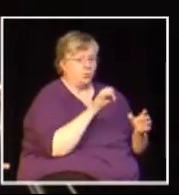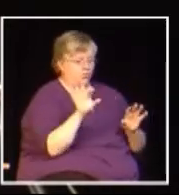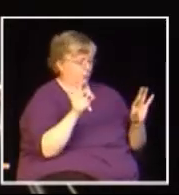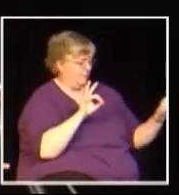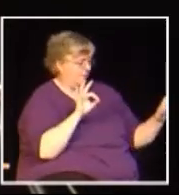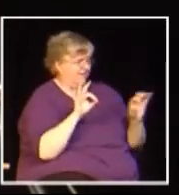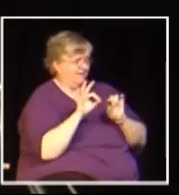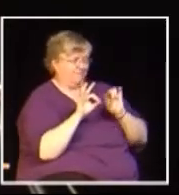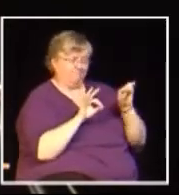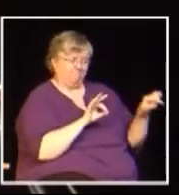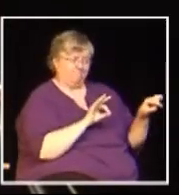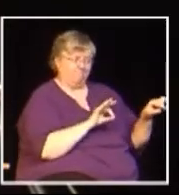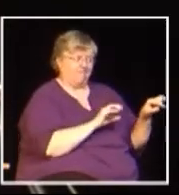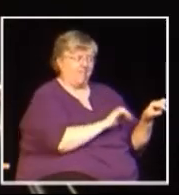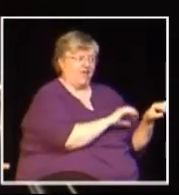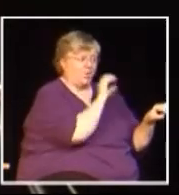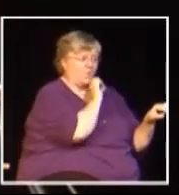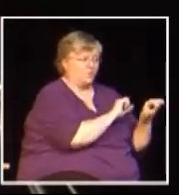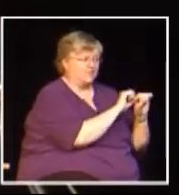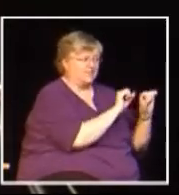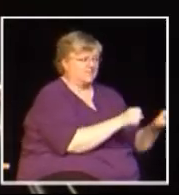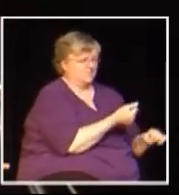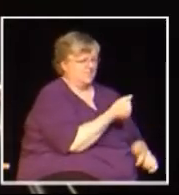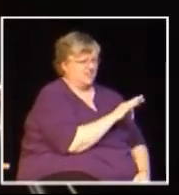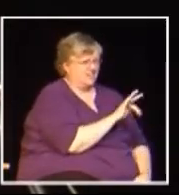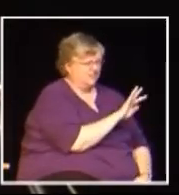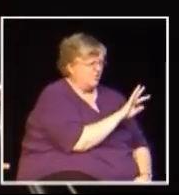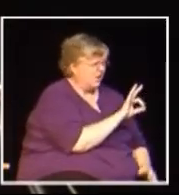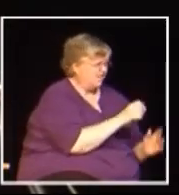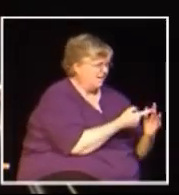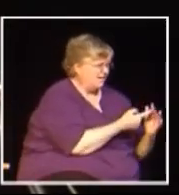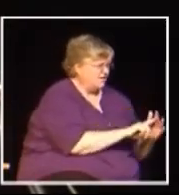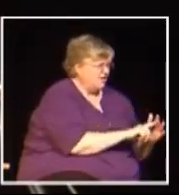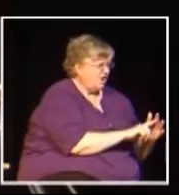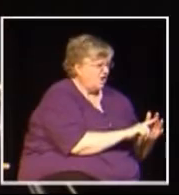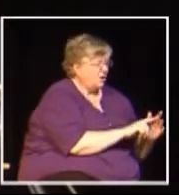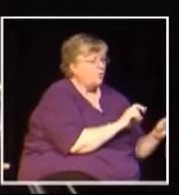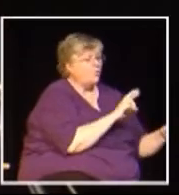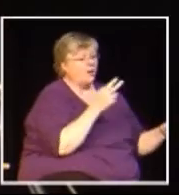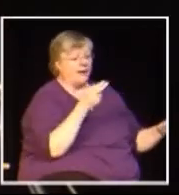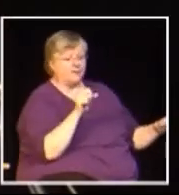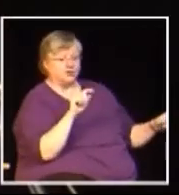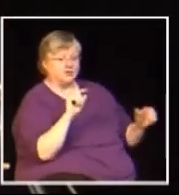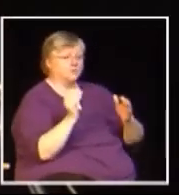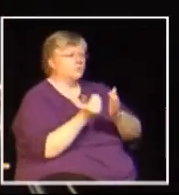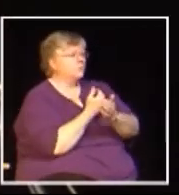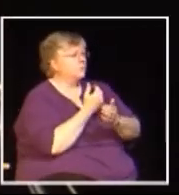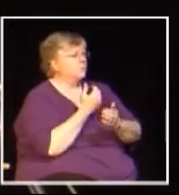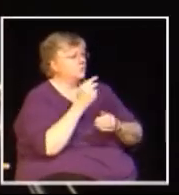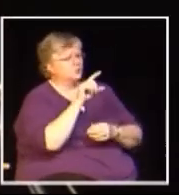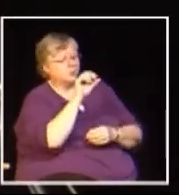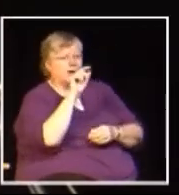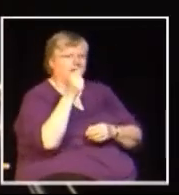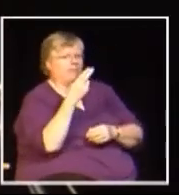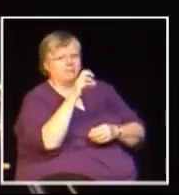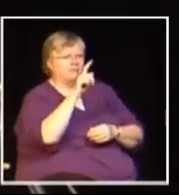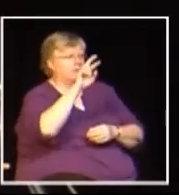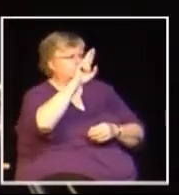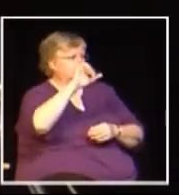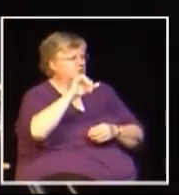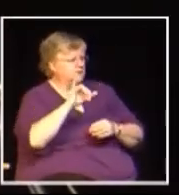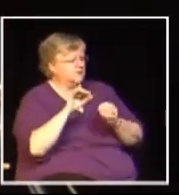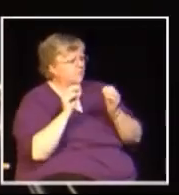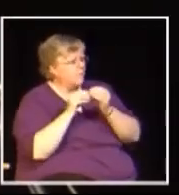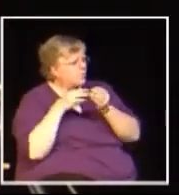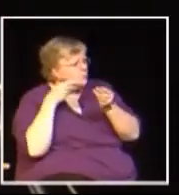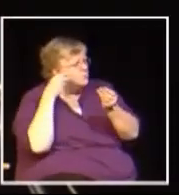Do you want to choose a system that was brought in in 1949, or do you want to choose a 21st century system that